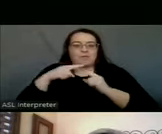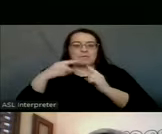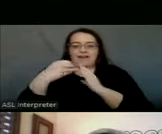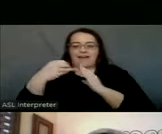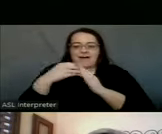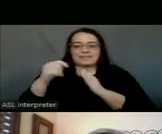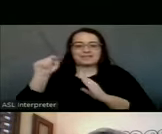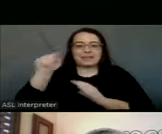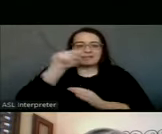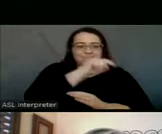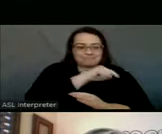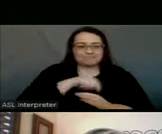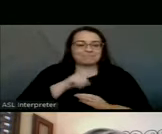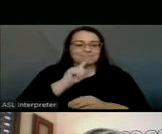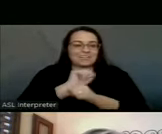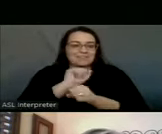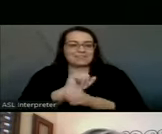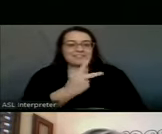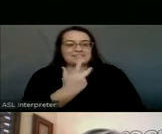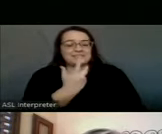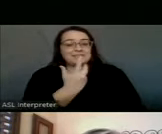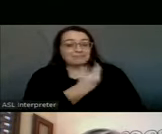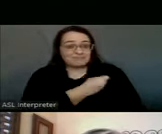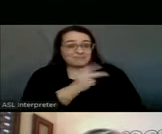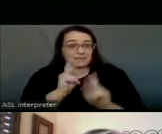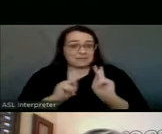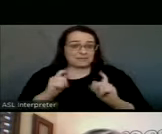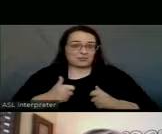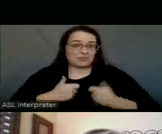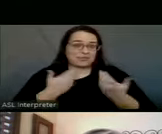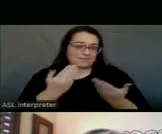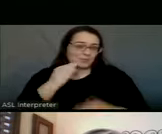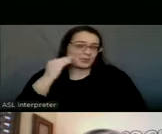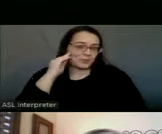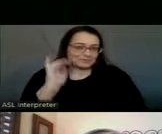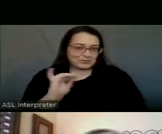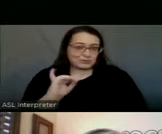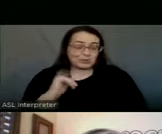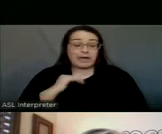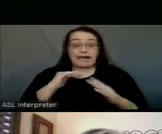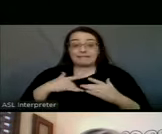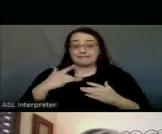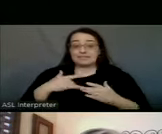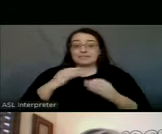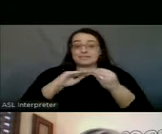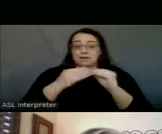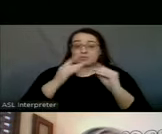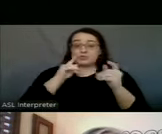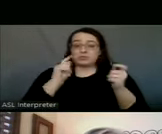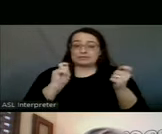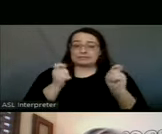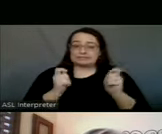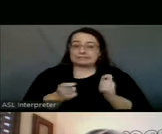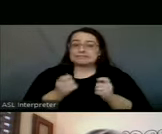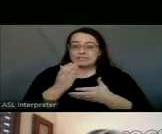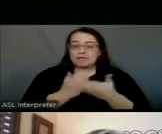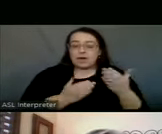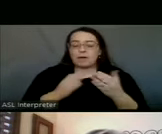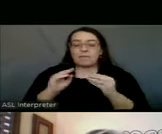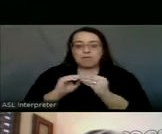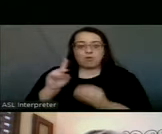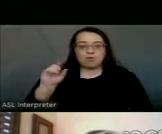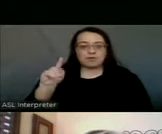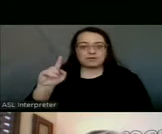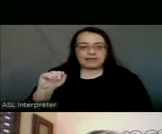certainly vaccinating people who live right here at home. I expect the numbers to adjust slightly as additional data